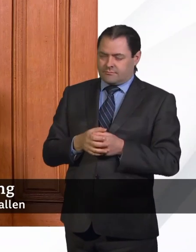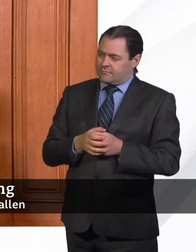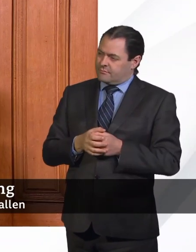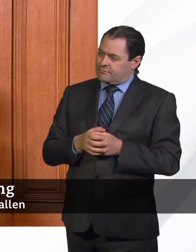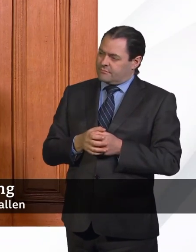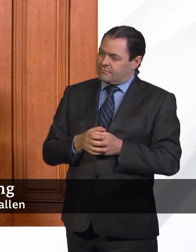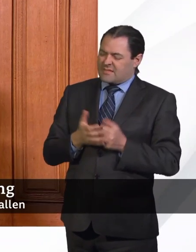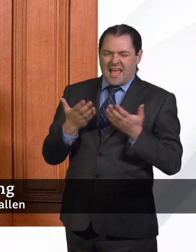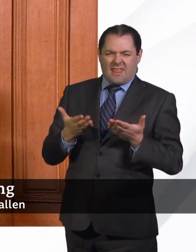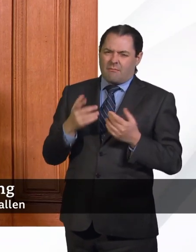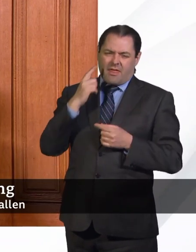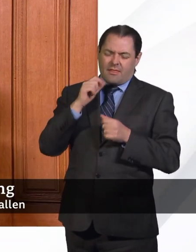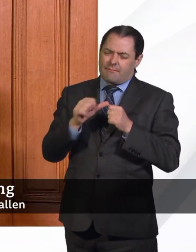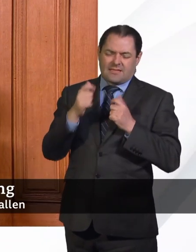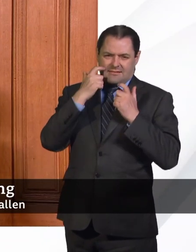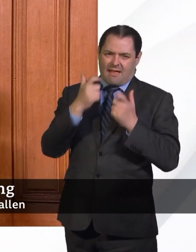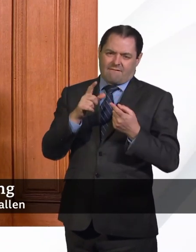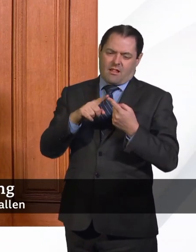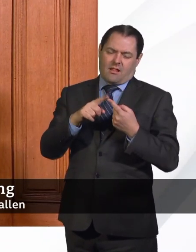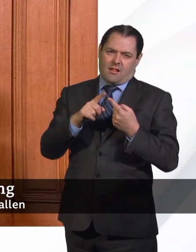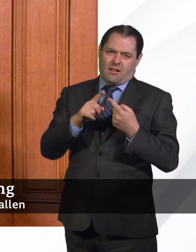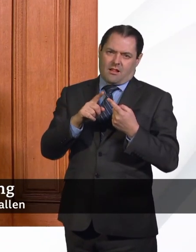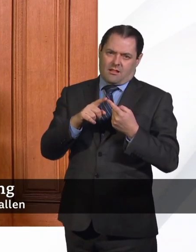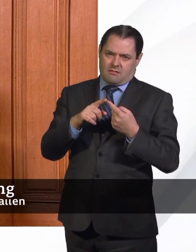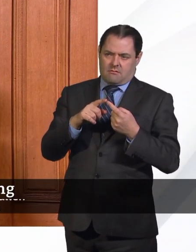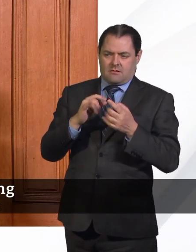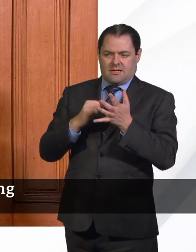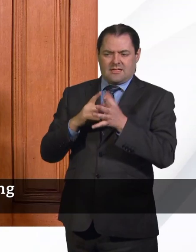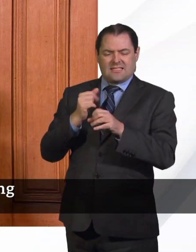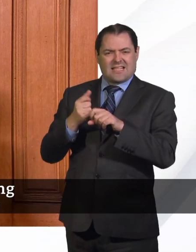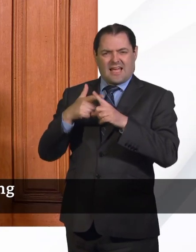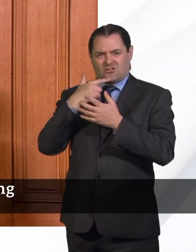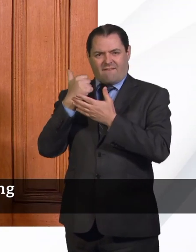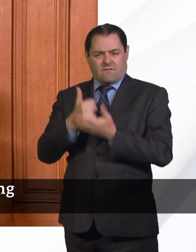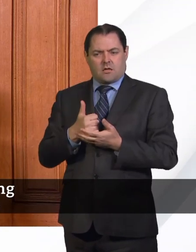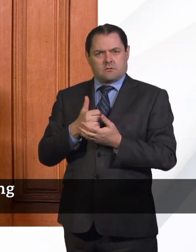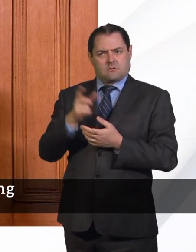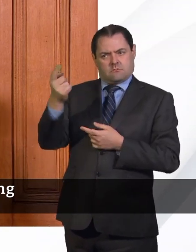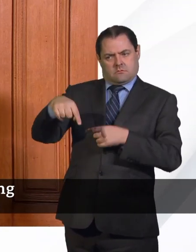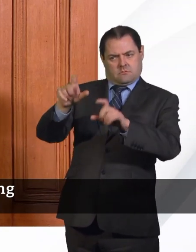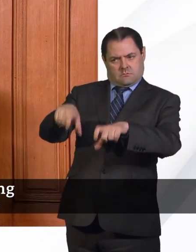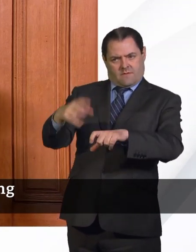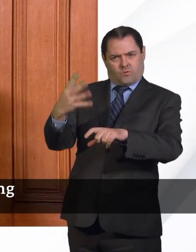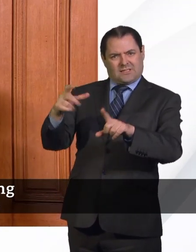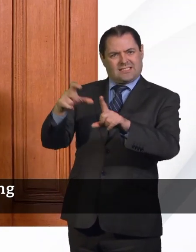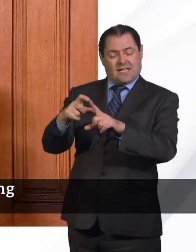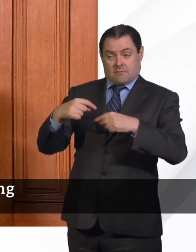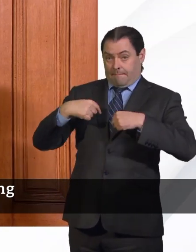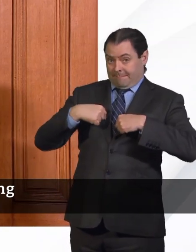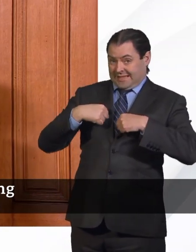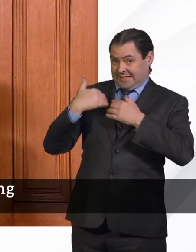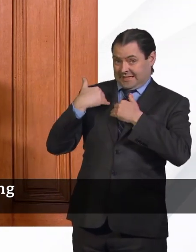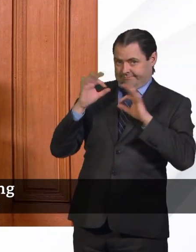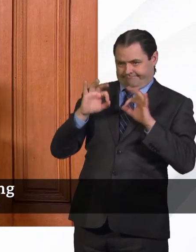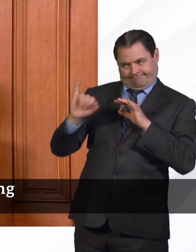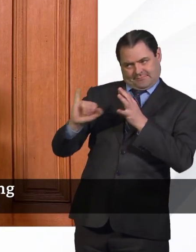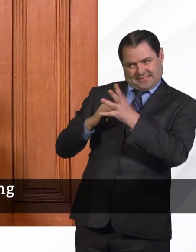caution is won the day and SAGE's advice is that quarantine is appropriate. But as I say, it's not my direct responsibility, but I'm